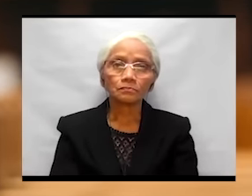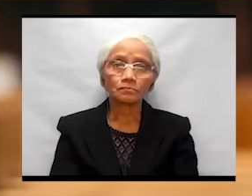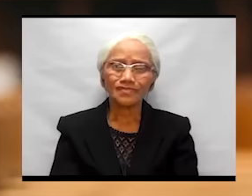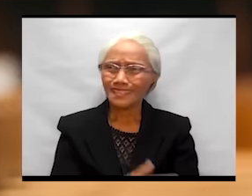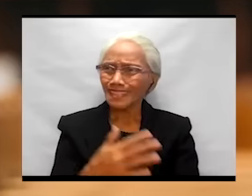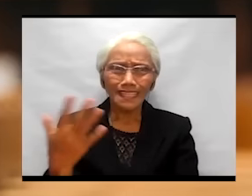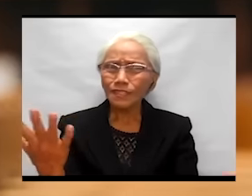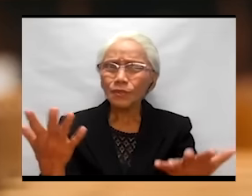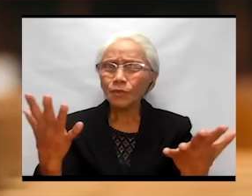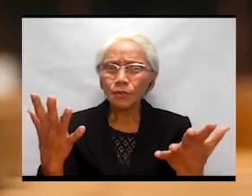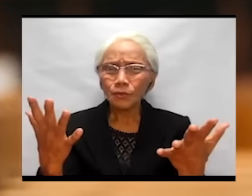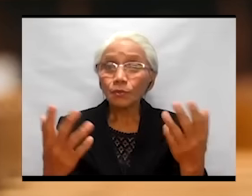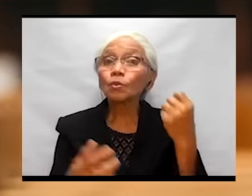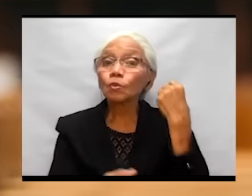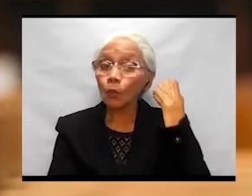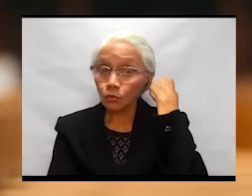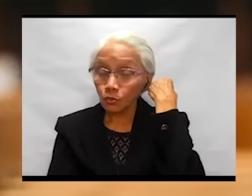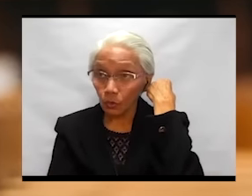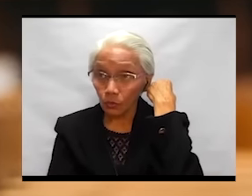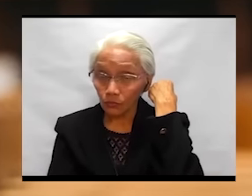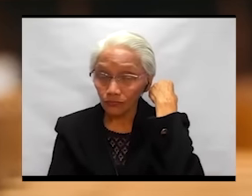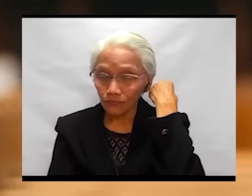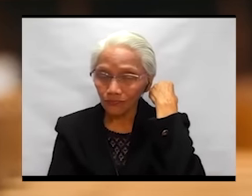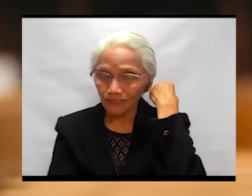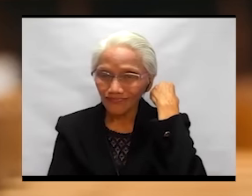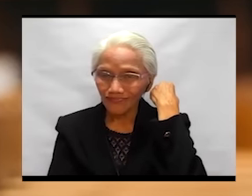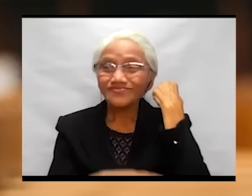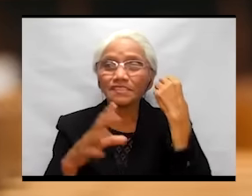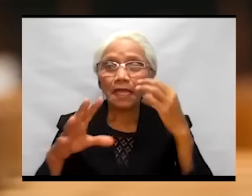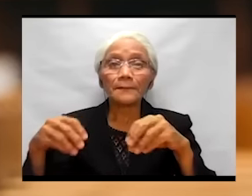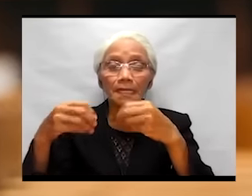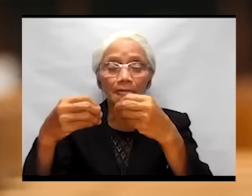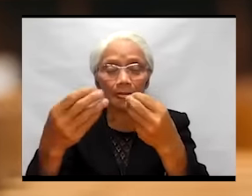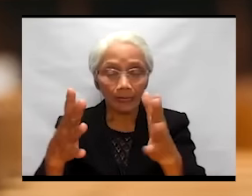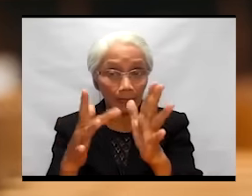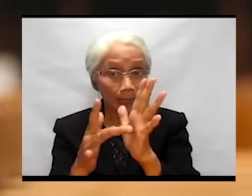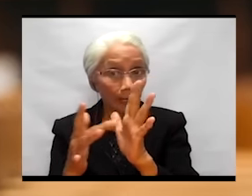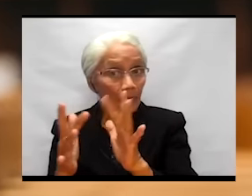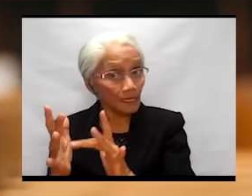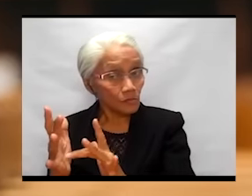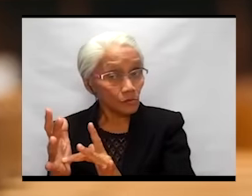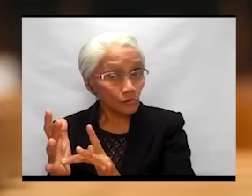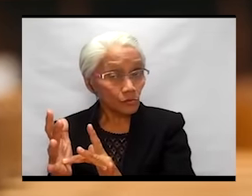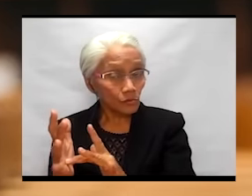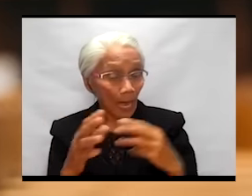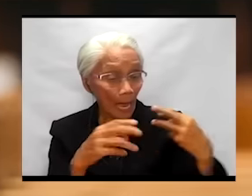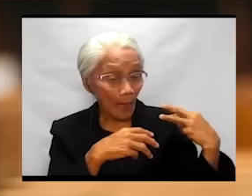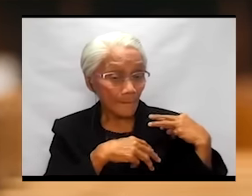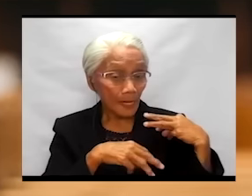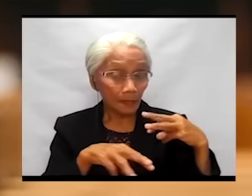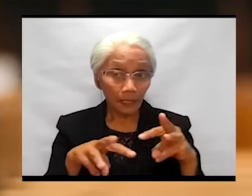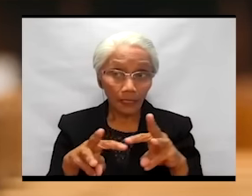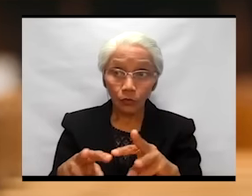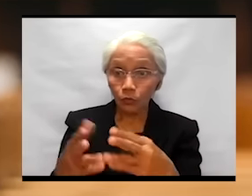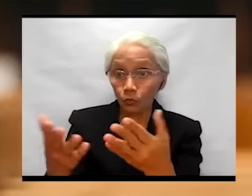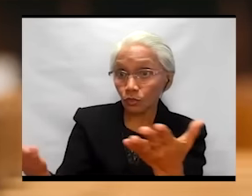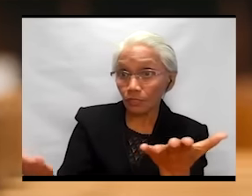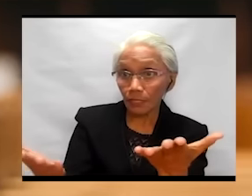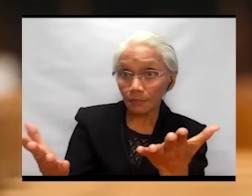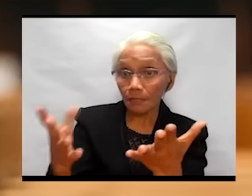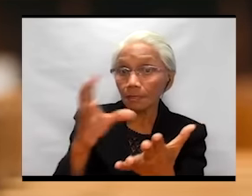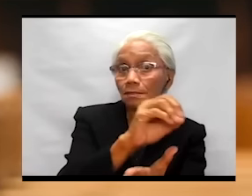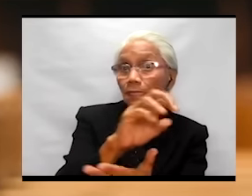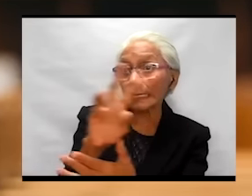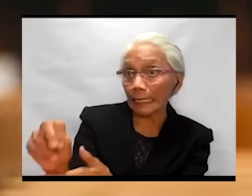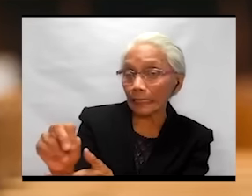Ano po yung tukso na ibinigay kay Jesus habang siya ay nasa sarili niyang